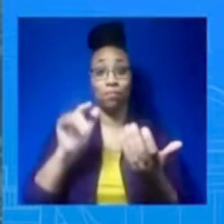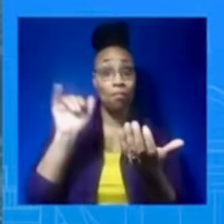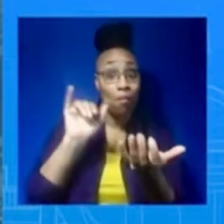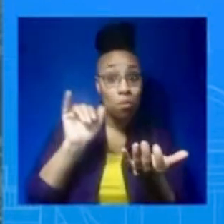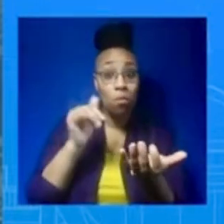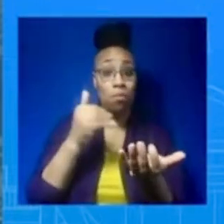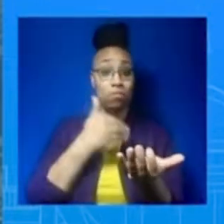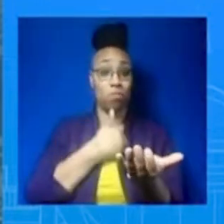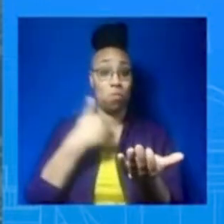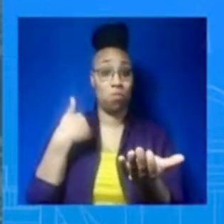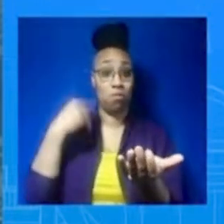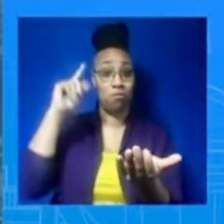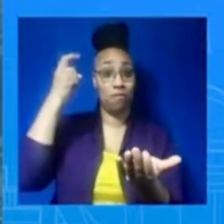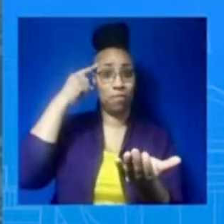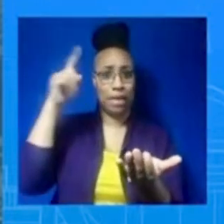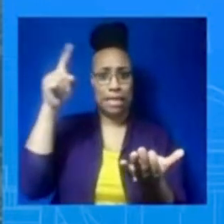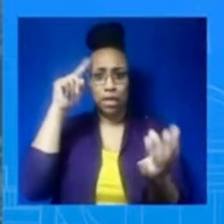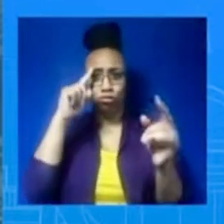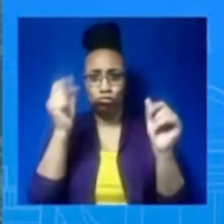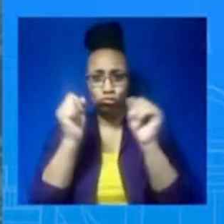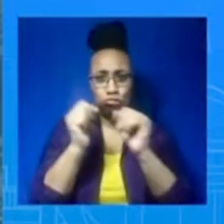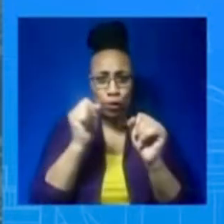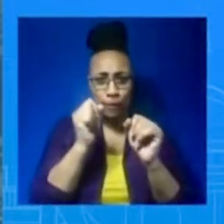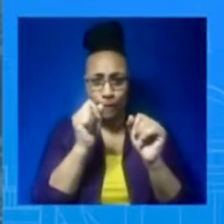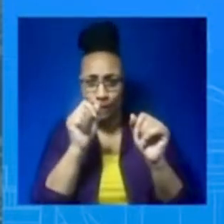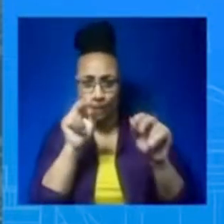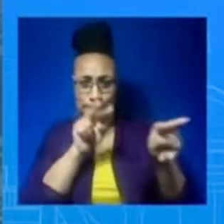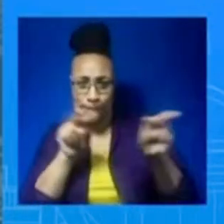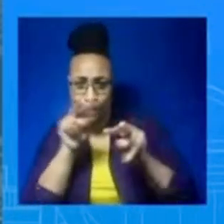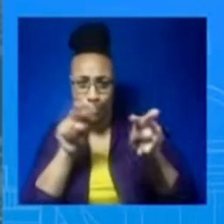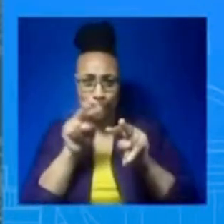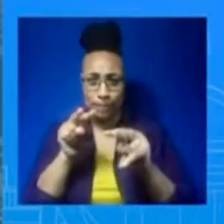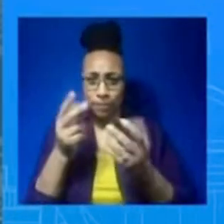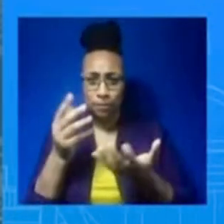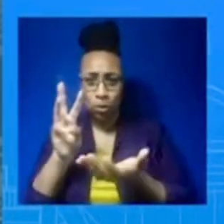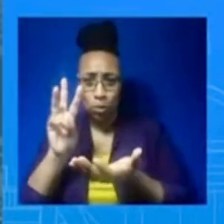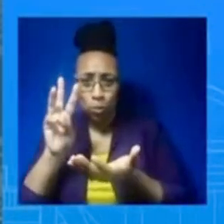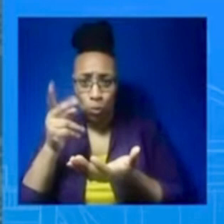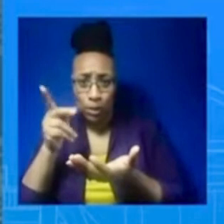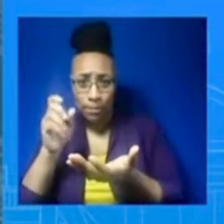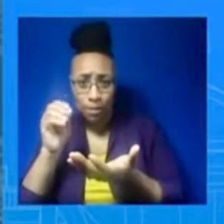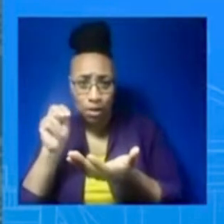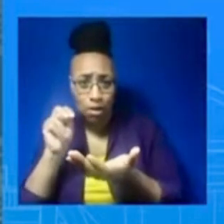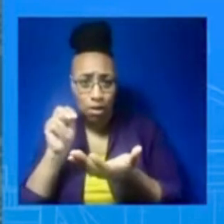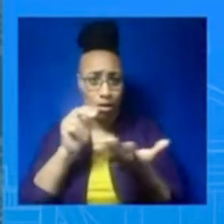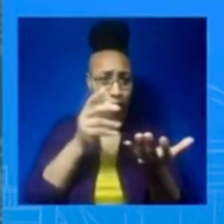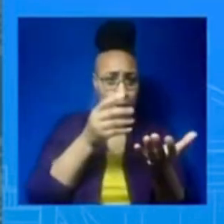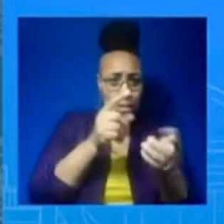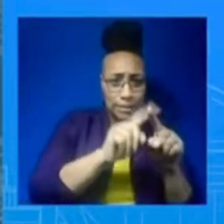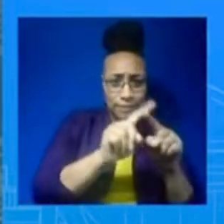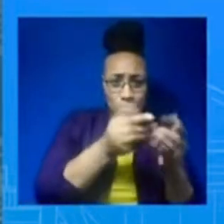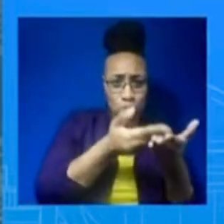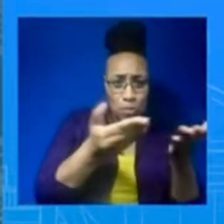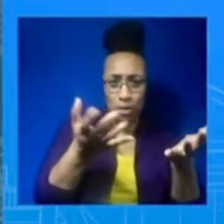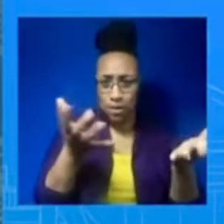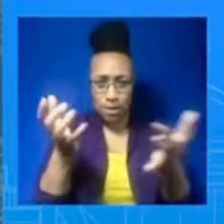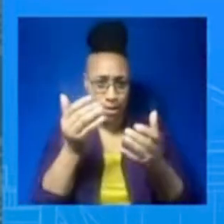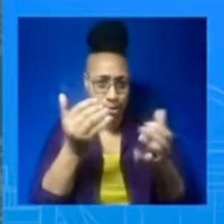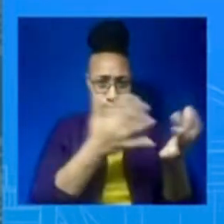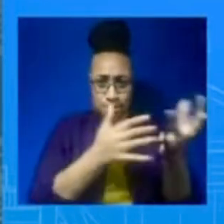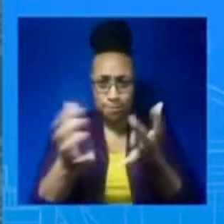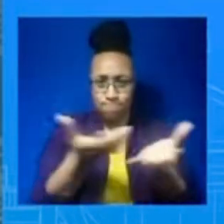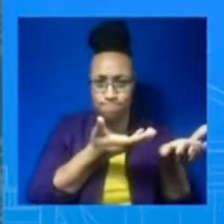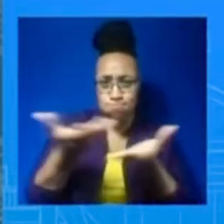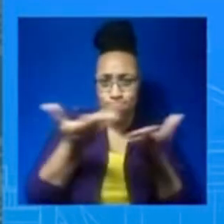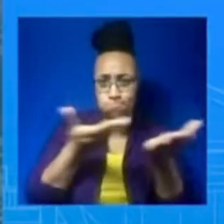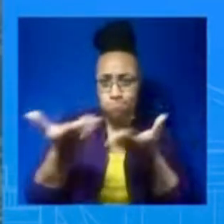from not only the United States, but from our allies and partners. The President will also have a chance to thank Poland for how they